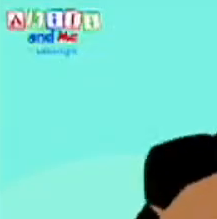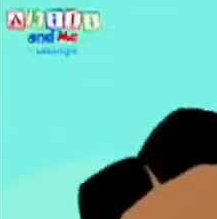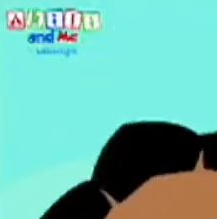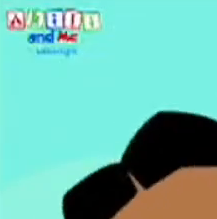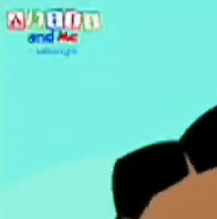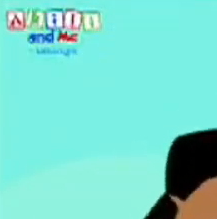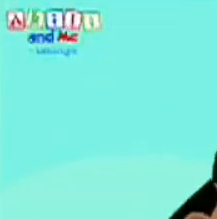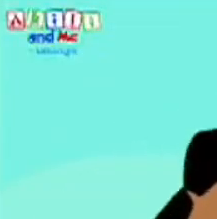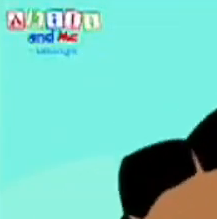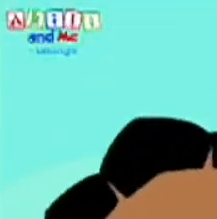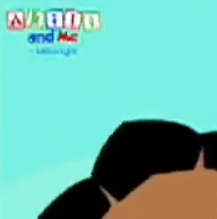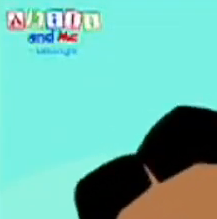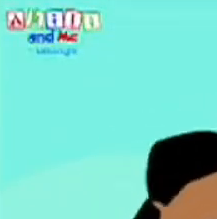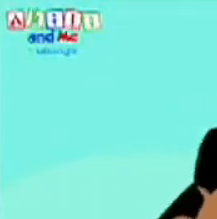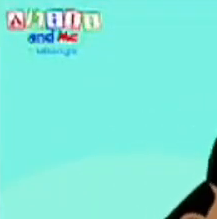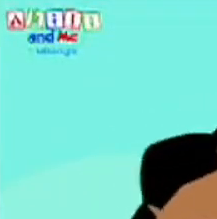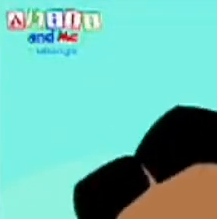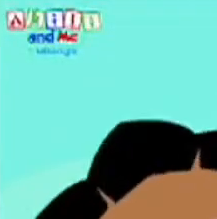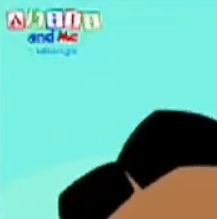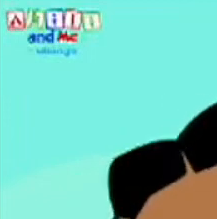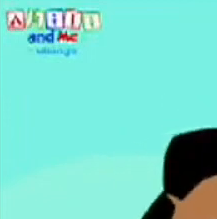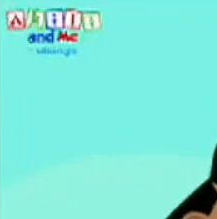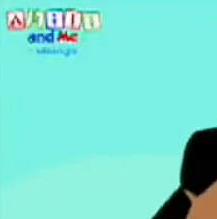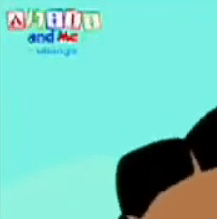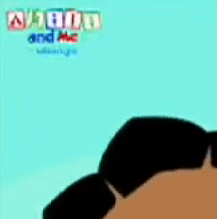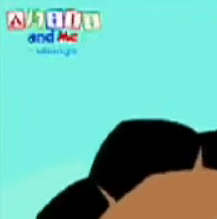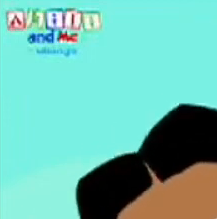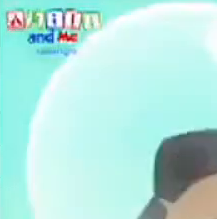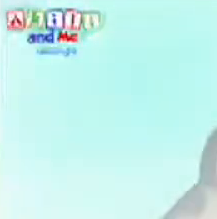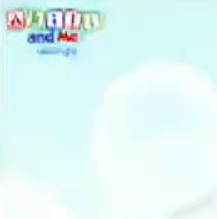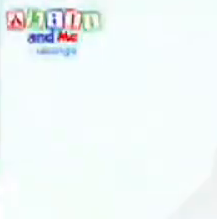Wash your hands, wash your hands, wash the germs away.